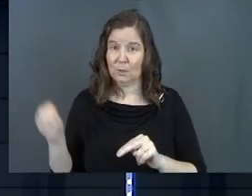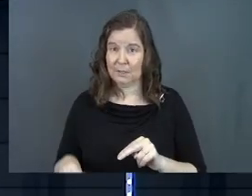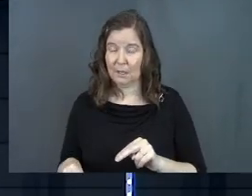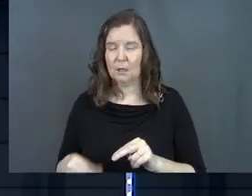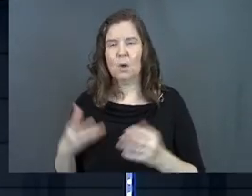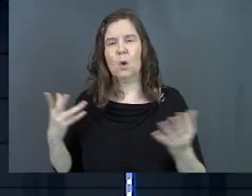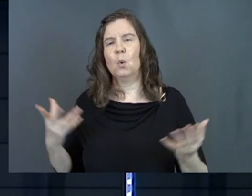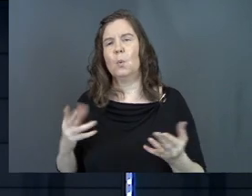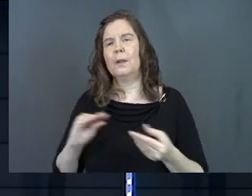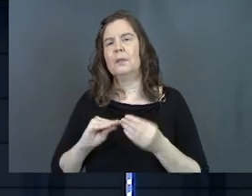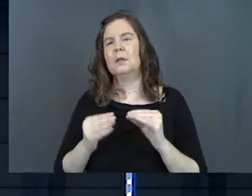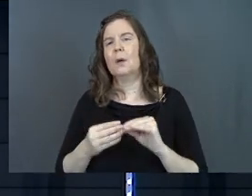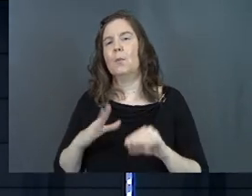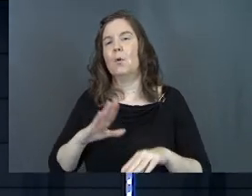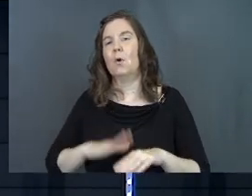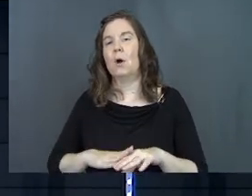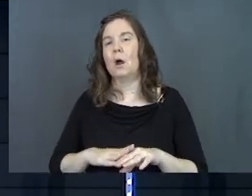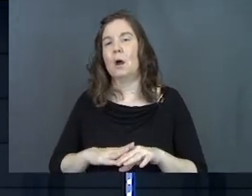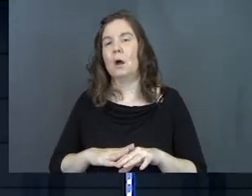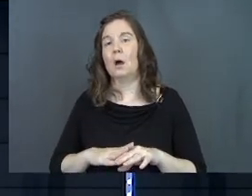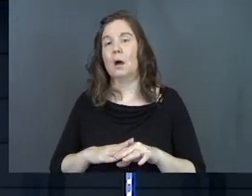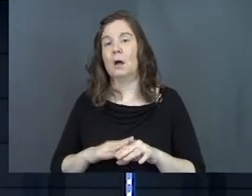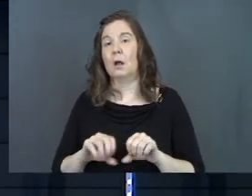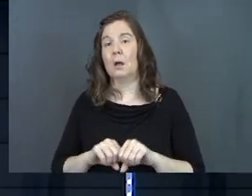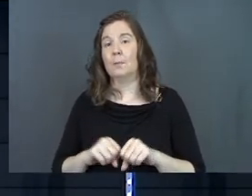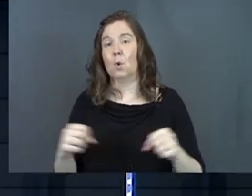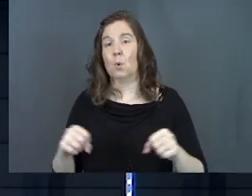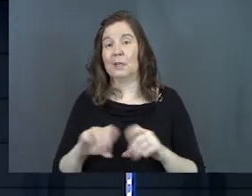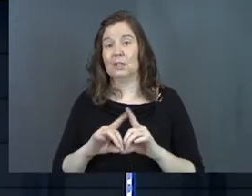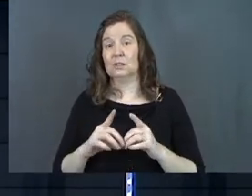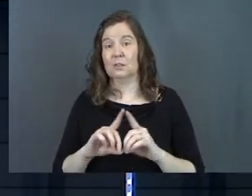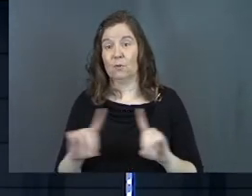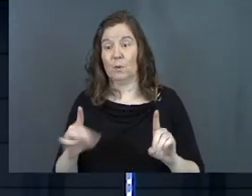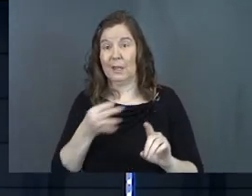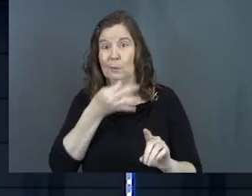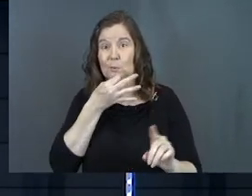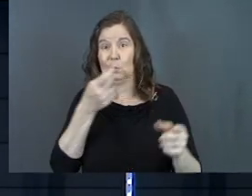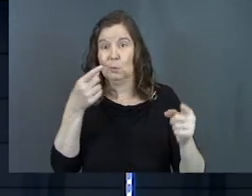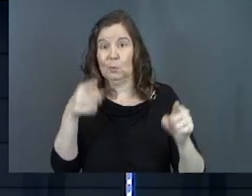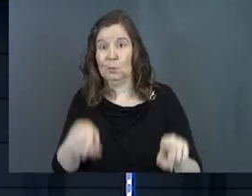what's the number on broken divorces that are headed that way?